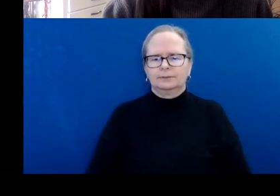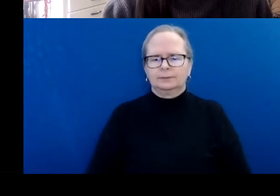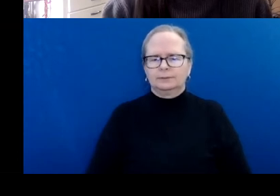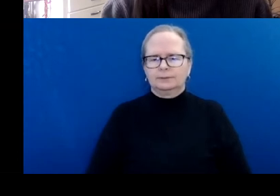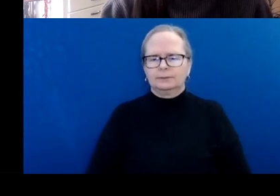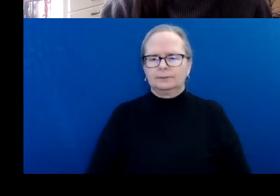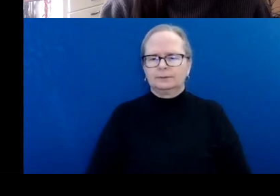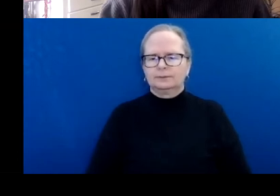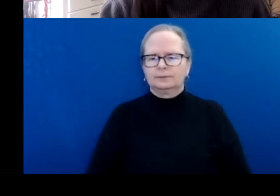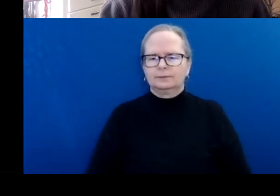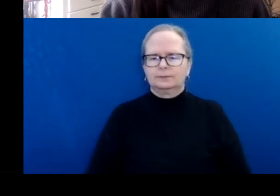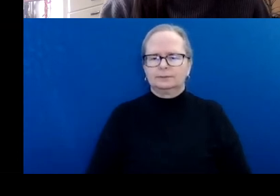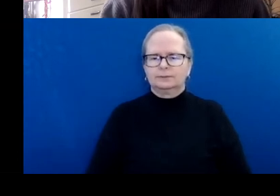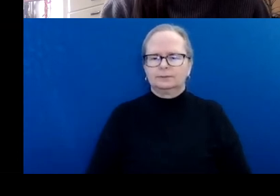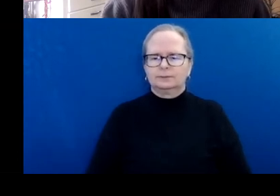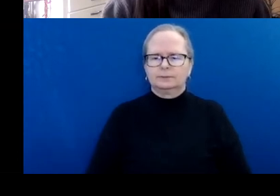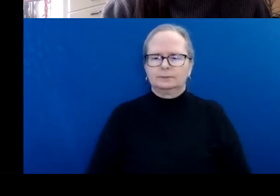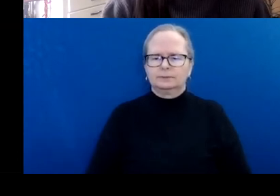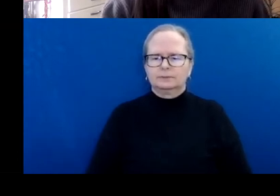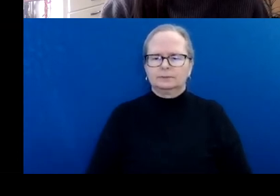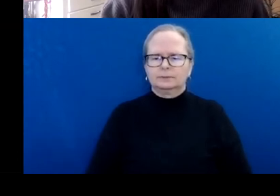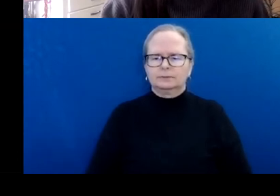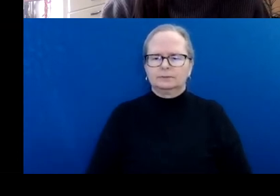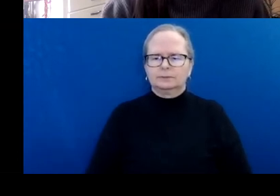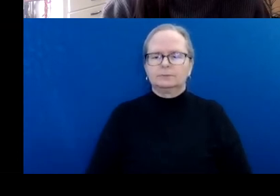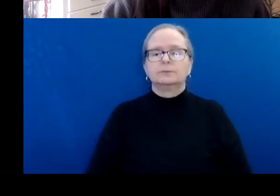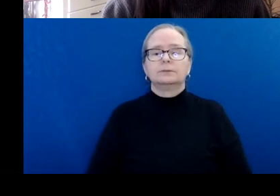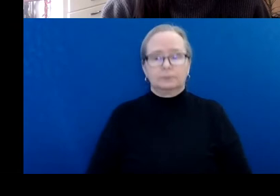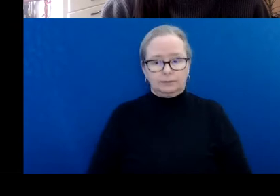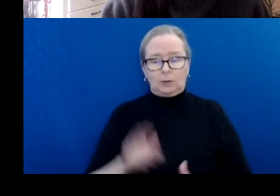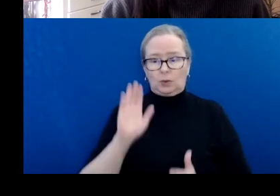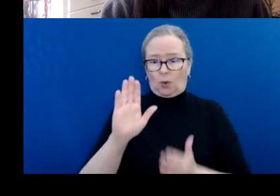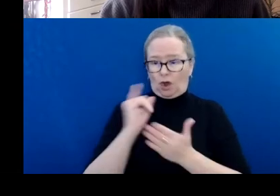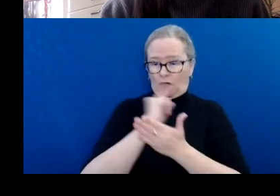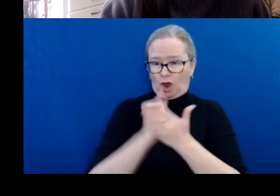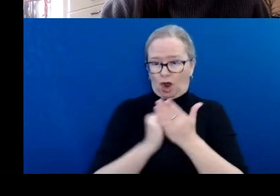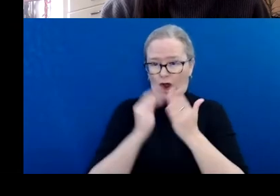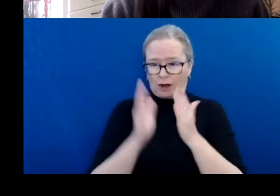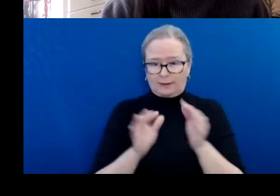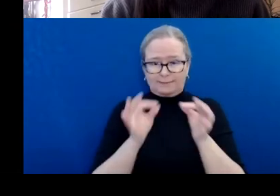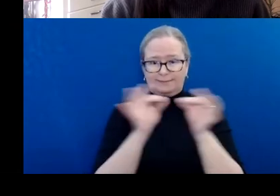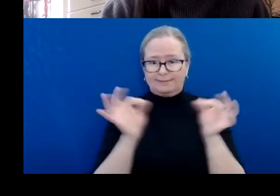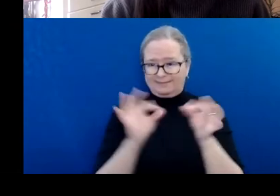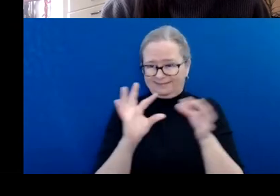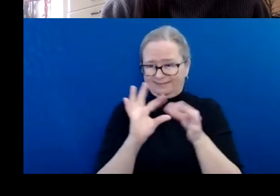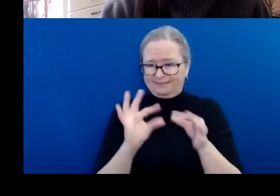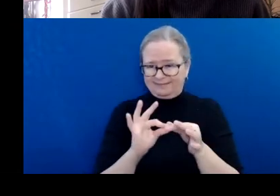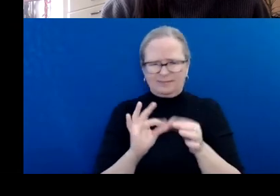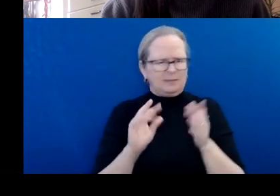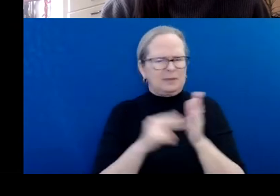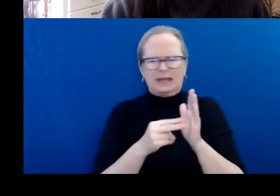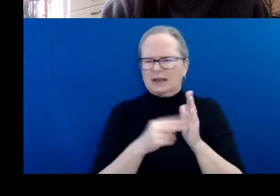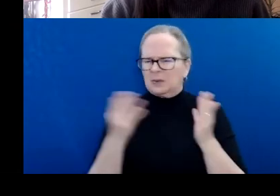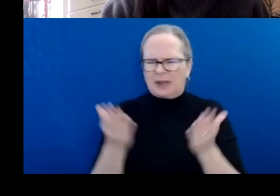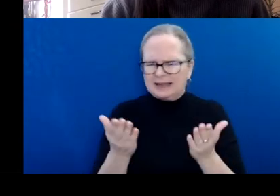Alright, your artist statement, which will be located in your profile, is basically an introduction to you and your